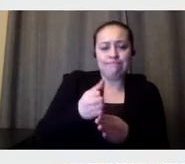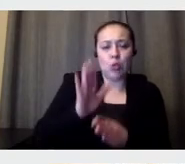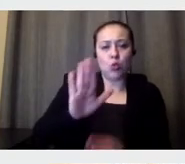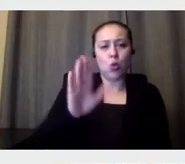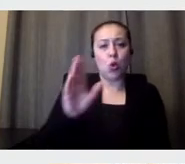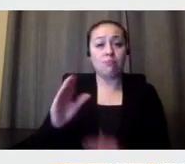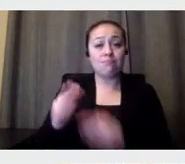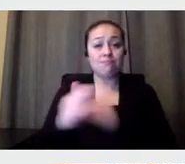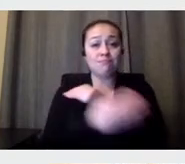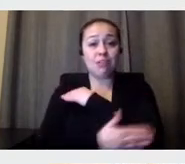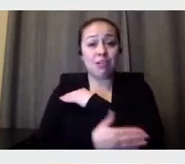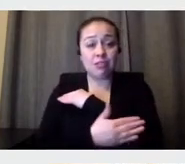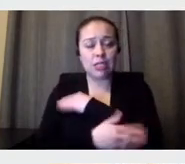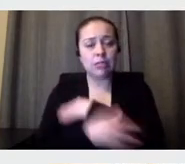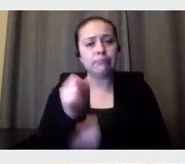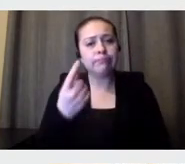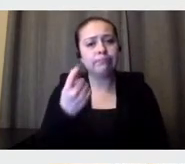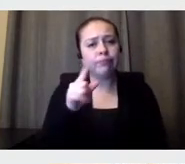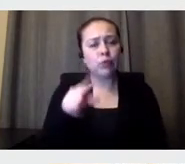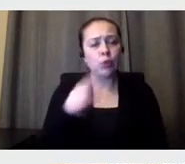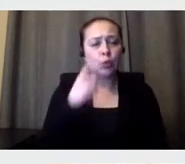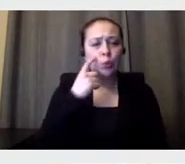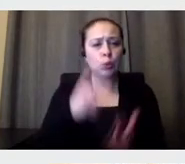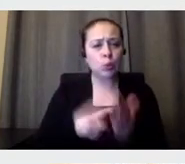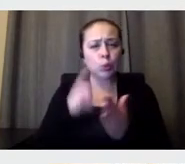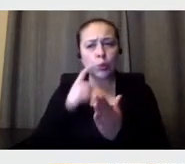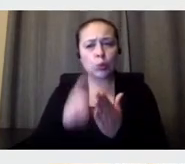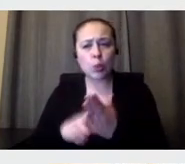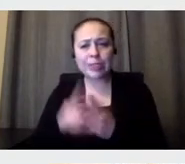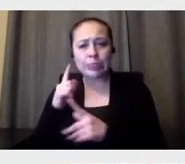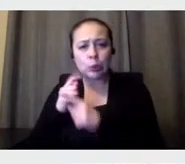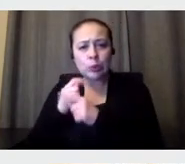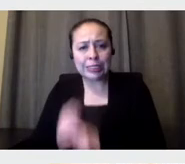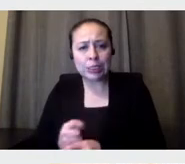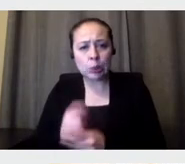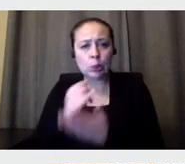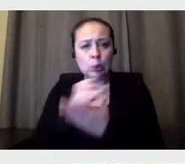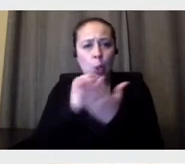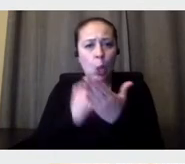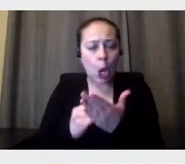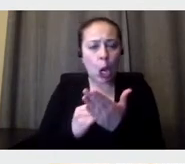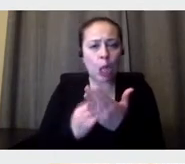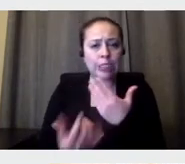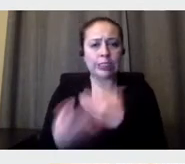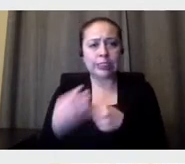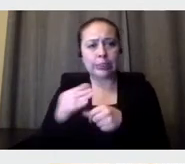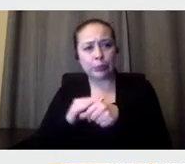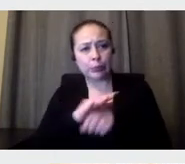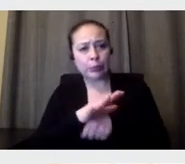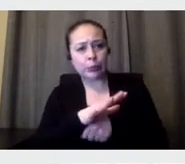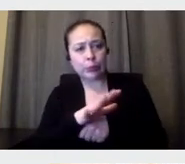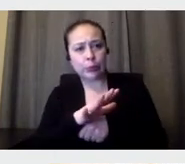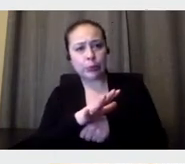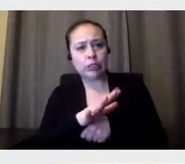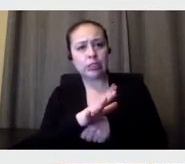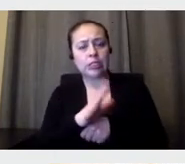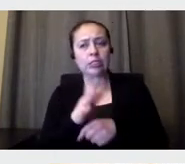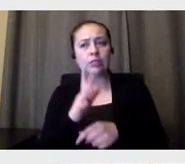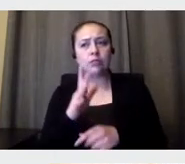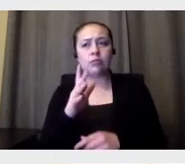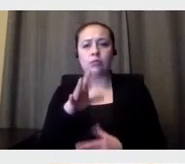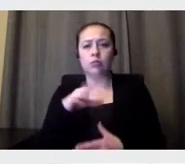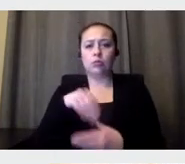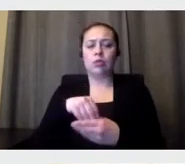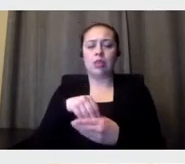traditional art forms from Uruguay, uh, playing into, or playing a role, uh, in the